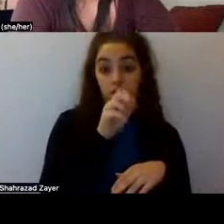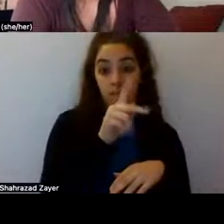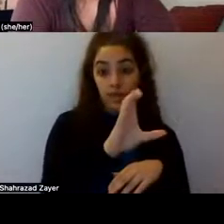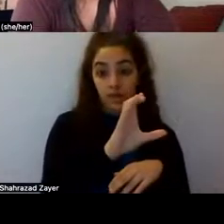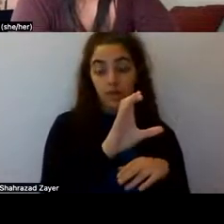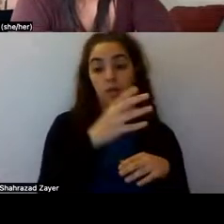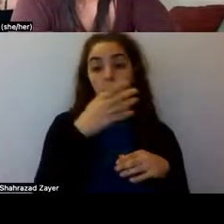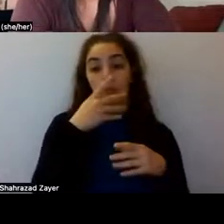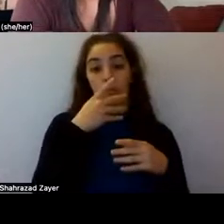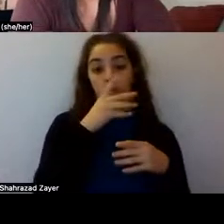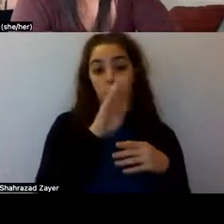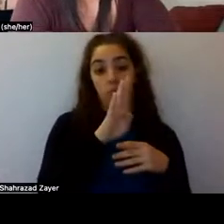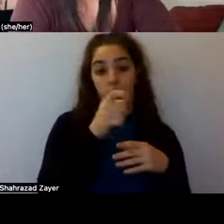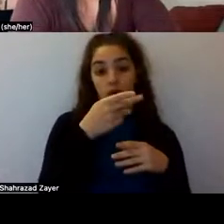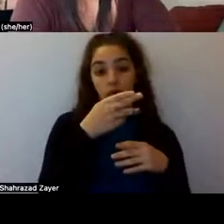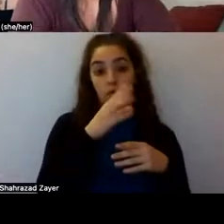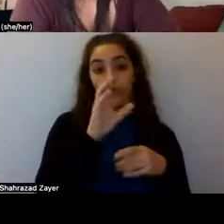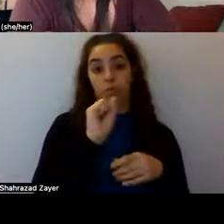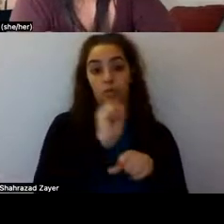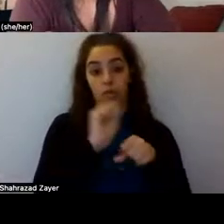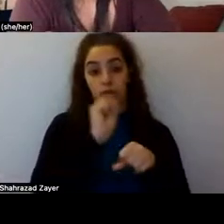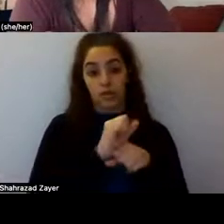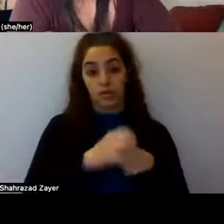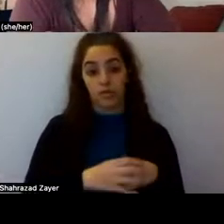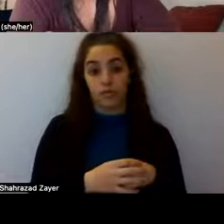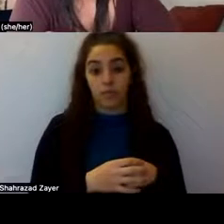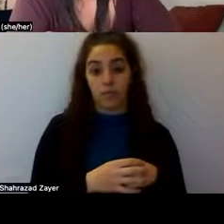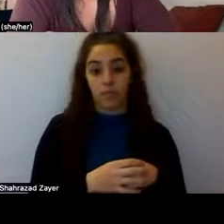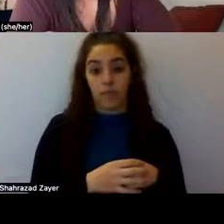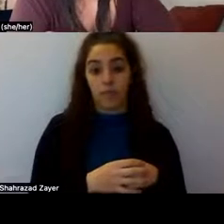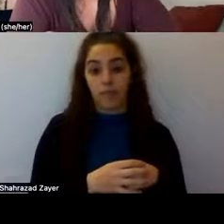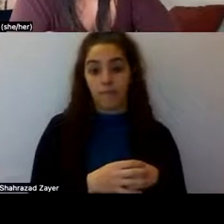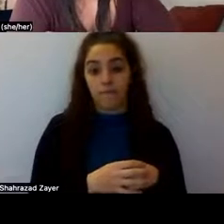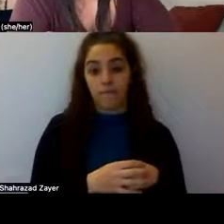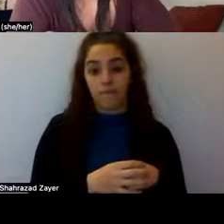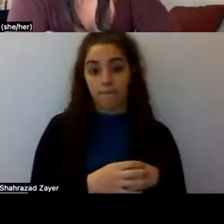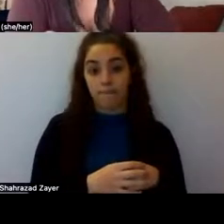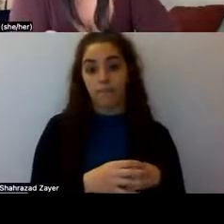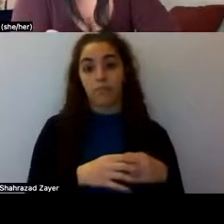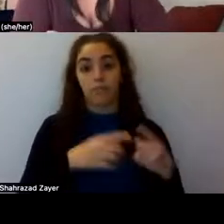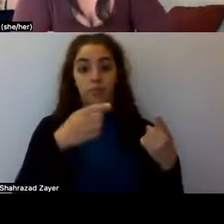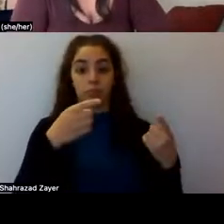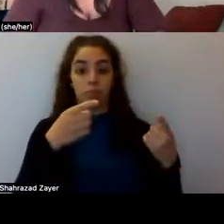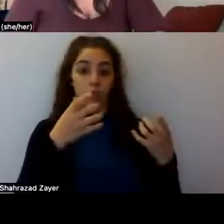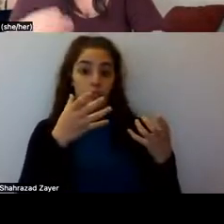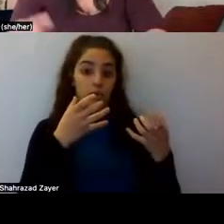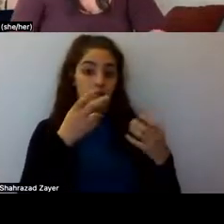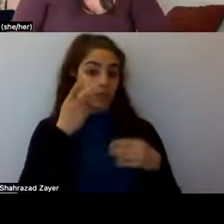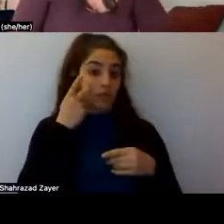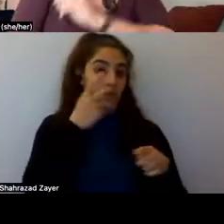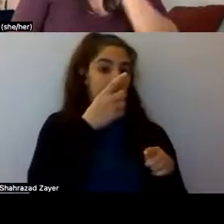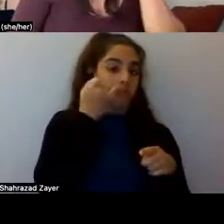states of consciousness as well. Um, when he could no longer, um, when uh, study LSD.